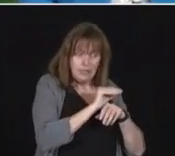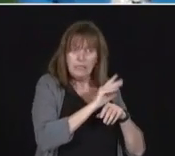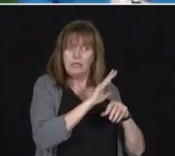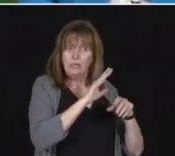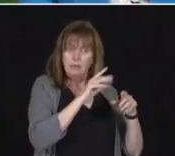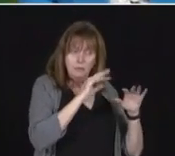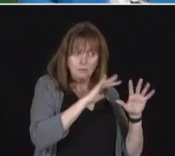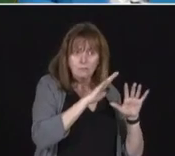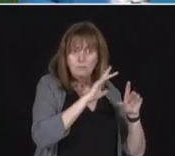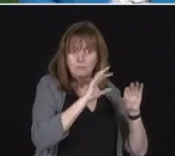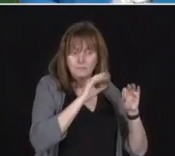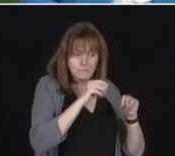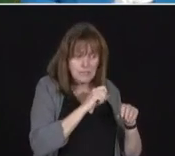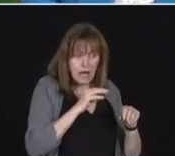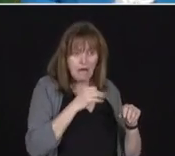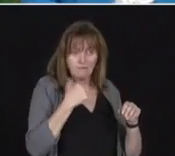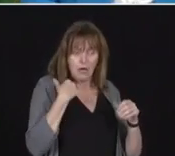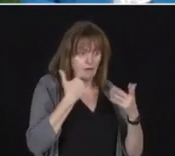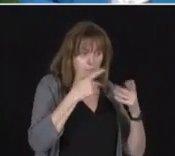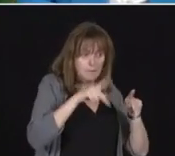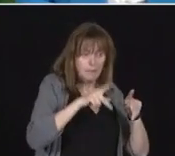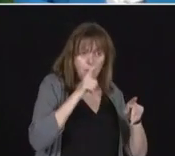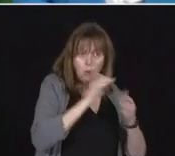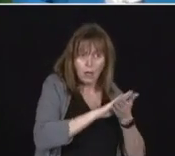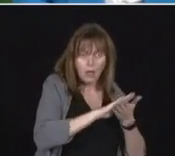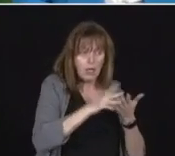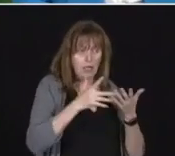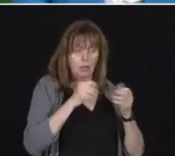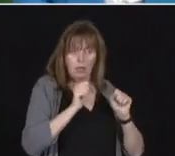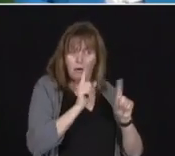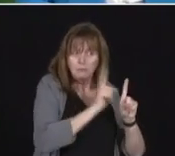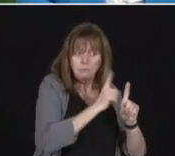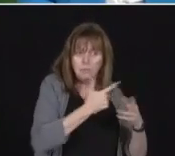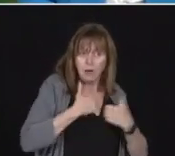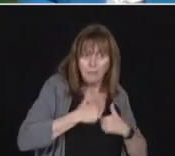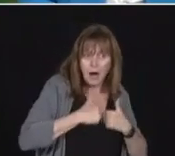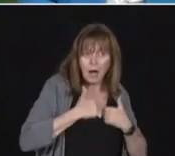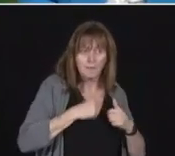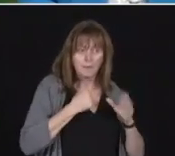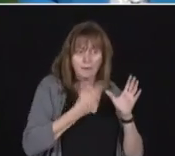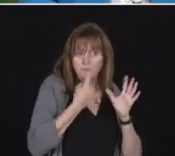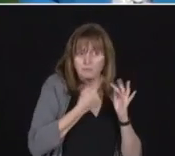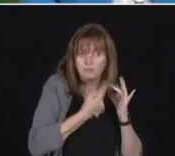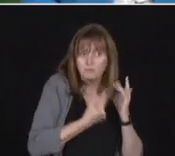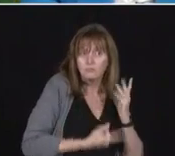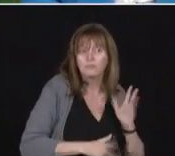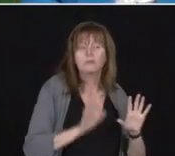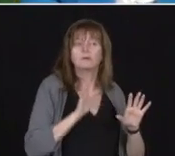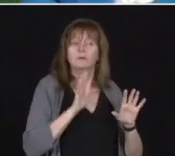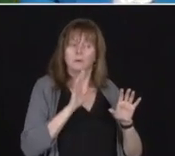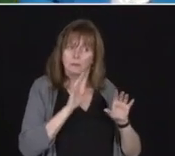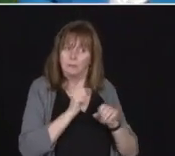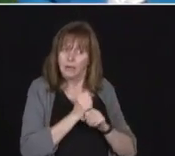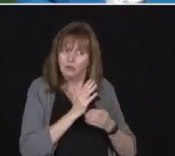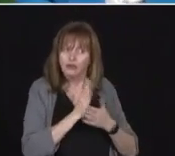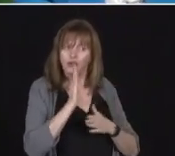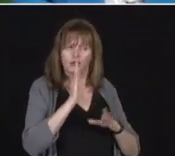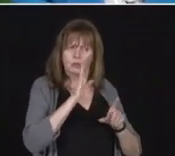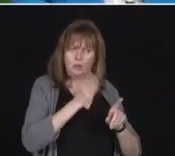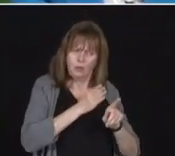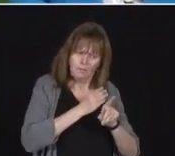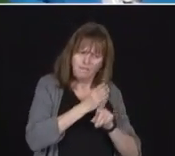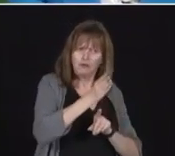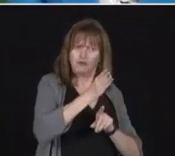hygiene to be able to receive liquids and so on in a safe way from professionals. So we are going to continue to